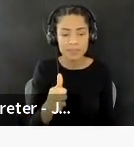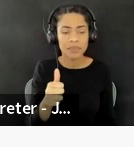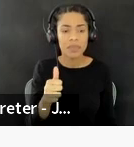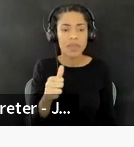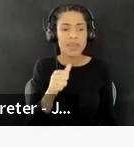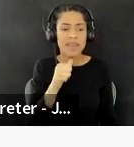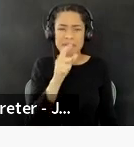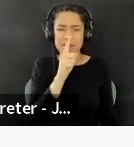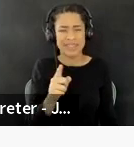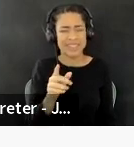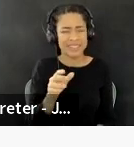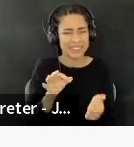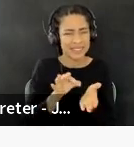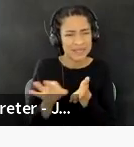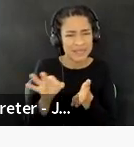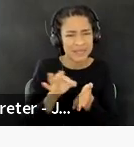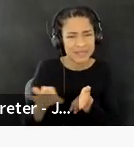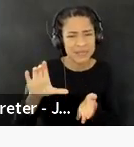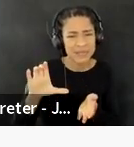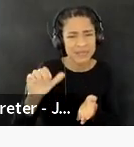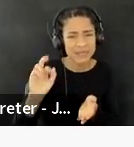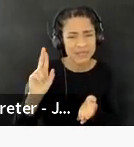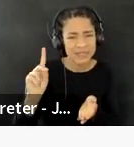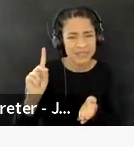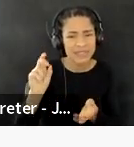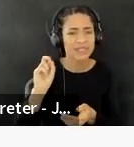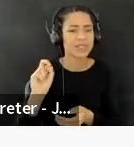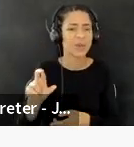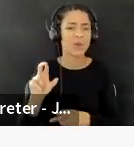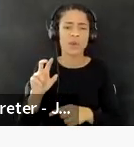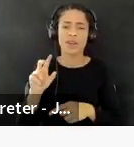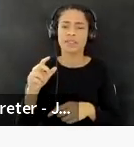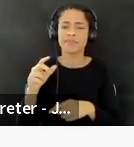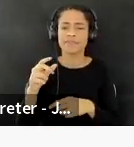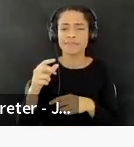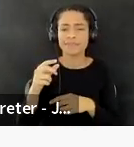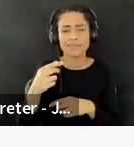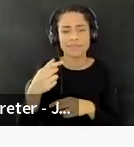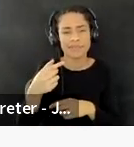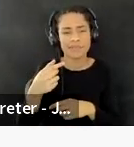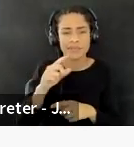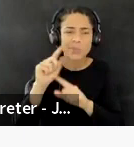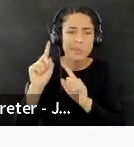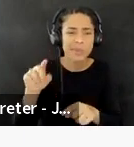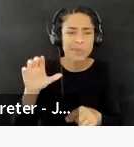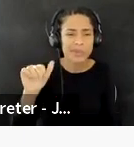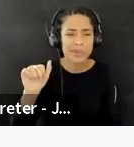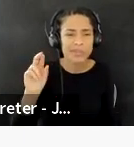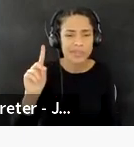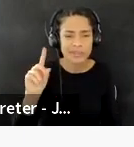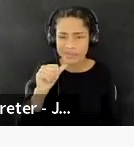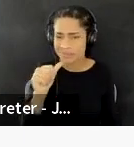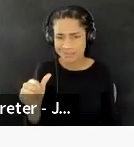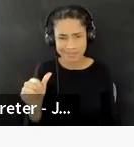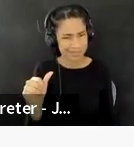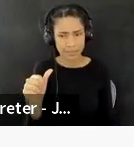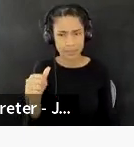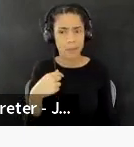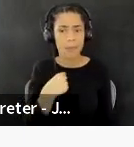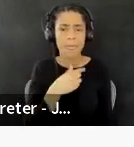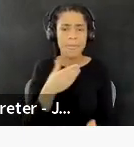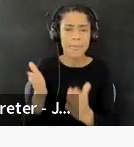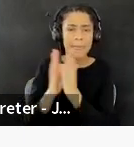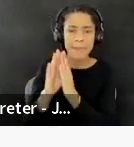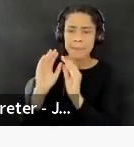it's not a scorecard or, like, a grade report. It's, we, we ask institutions to engage, um, in this